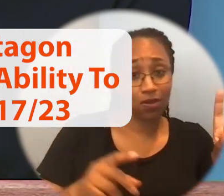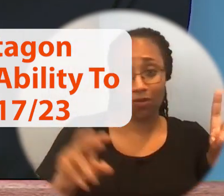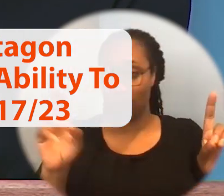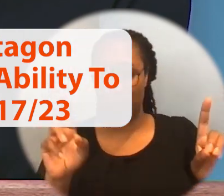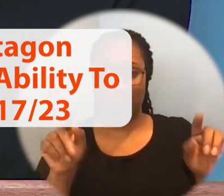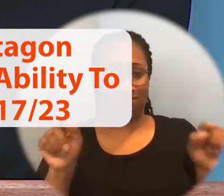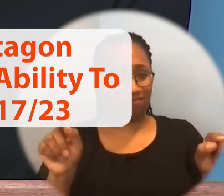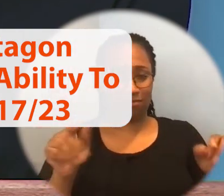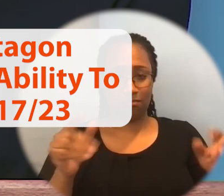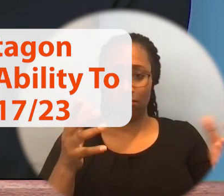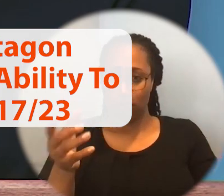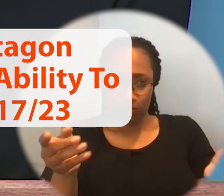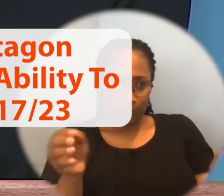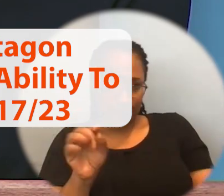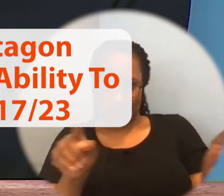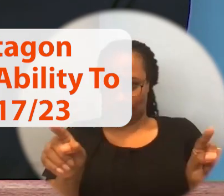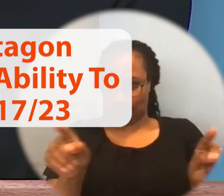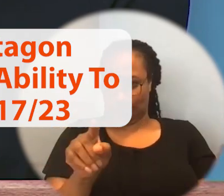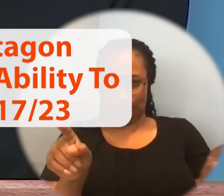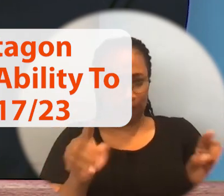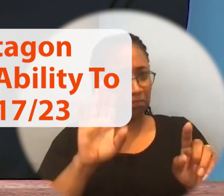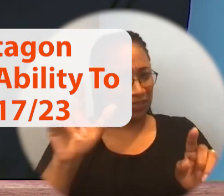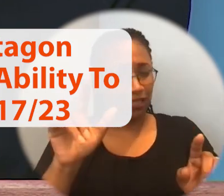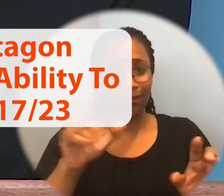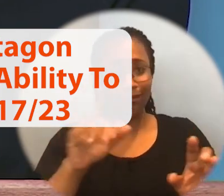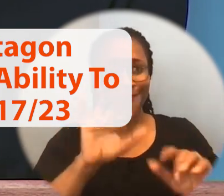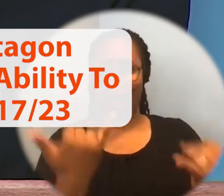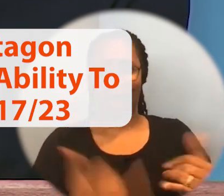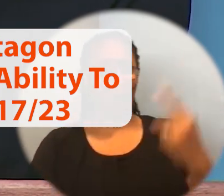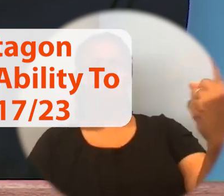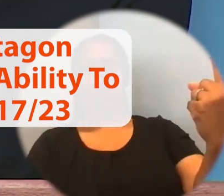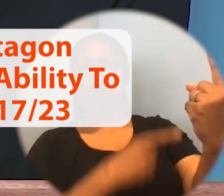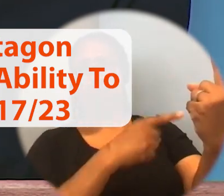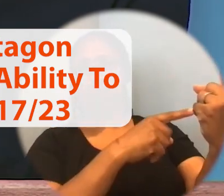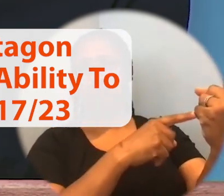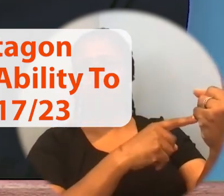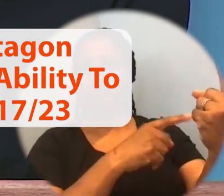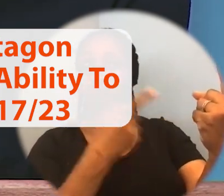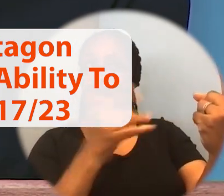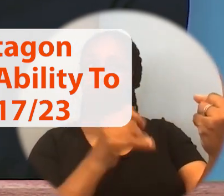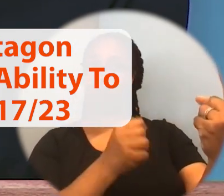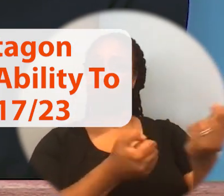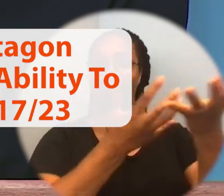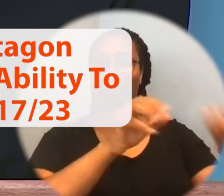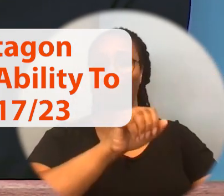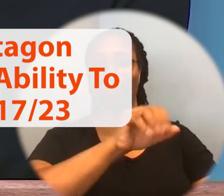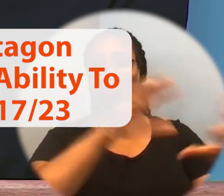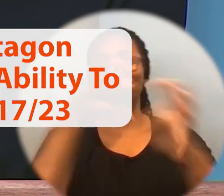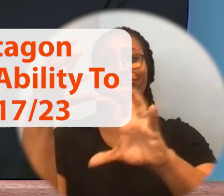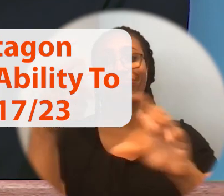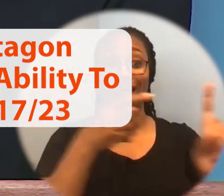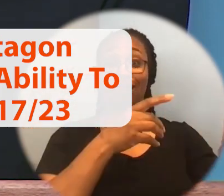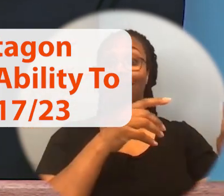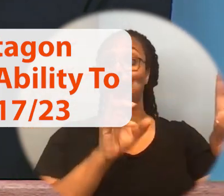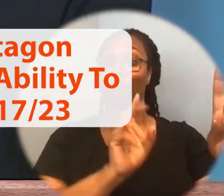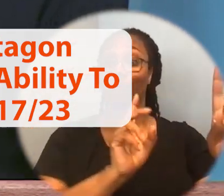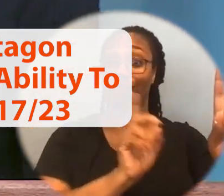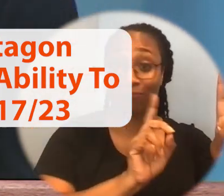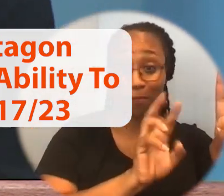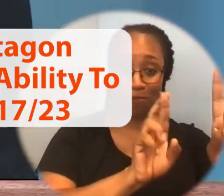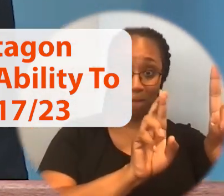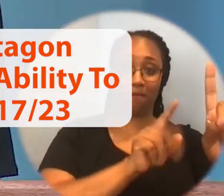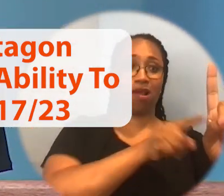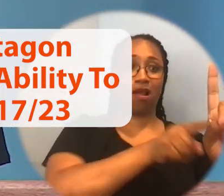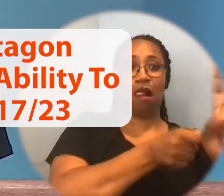which has been made recklessly partisan. That's what I'm saying. And it's hurting our ability